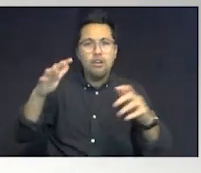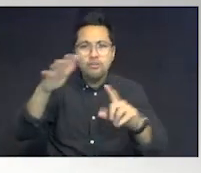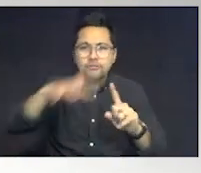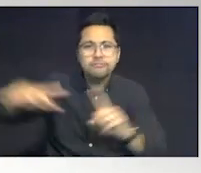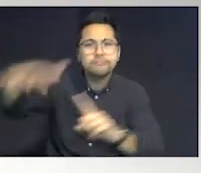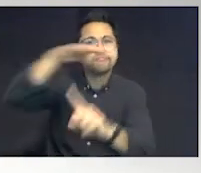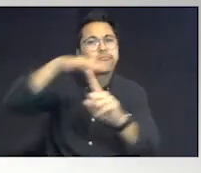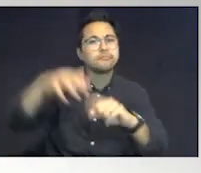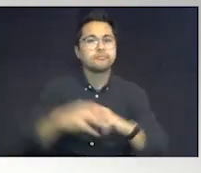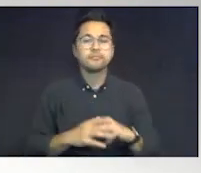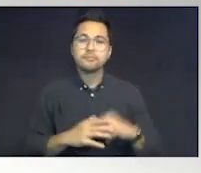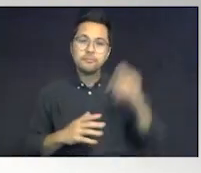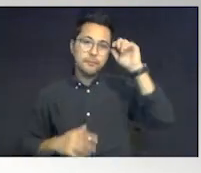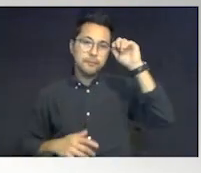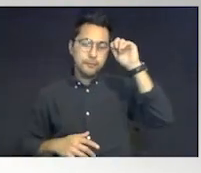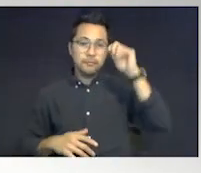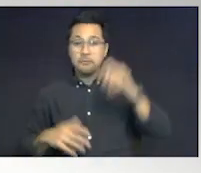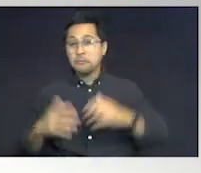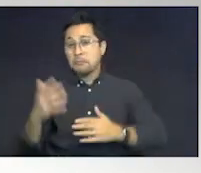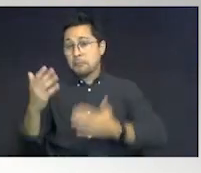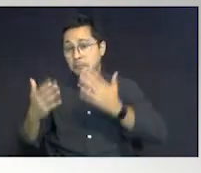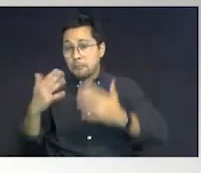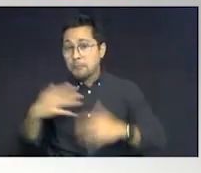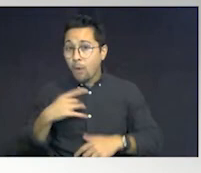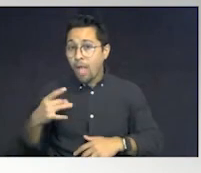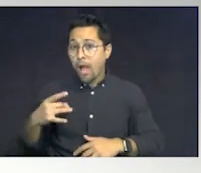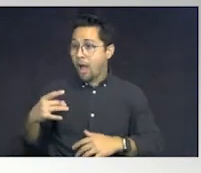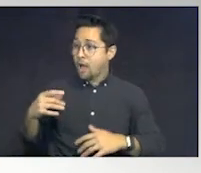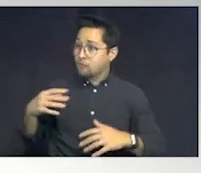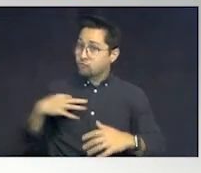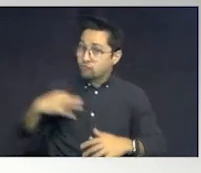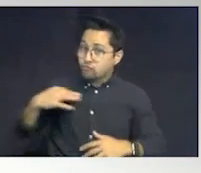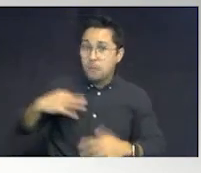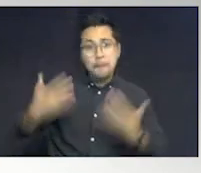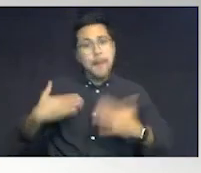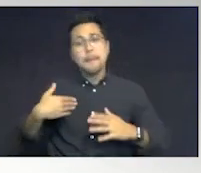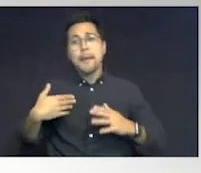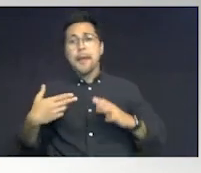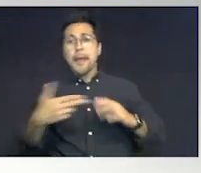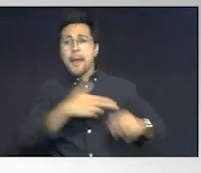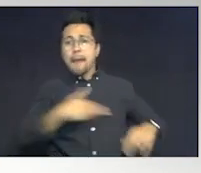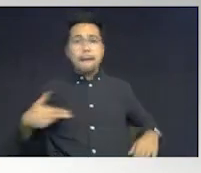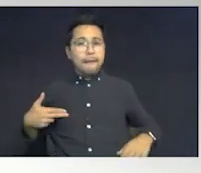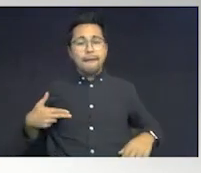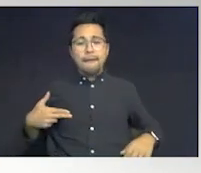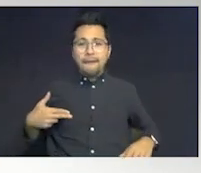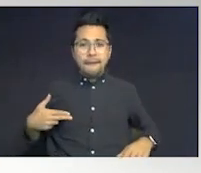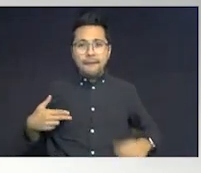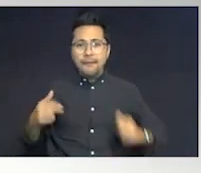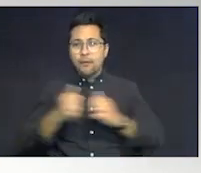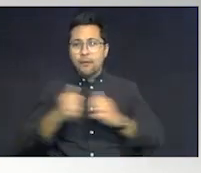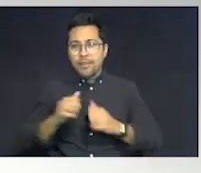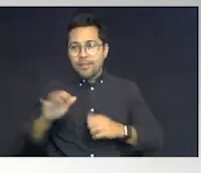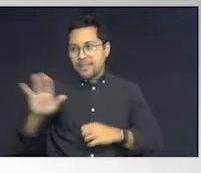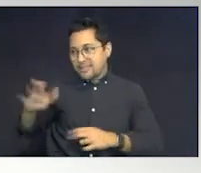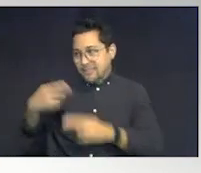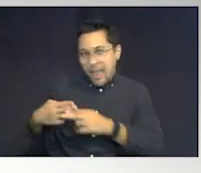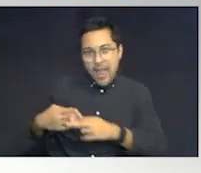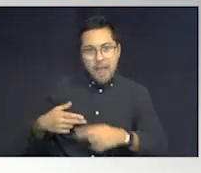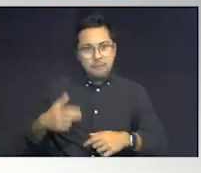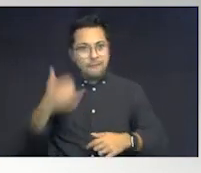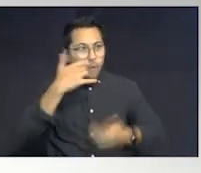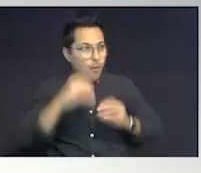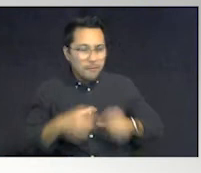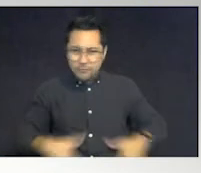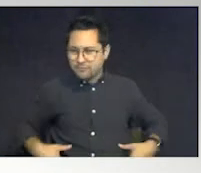so maybe if you're going to go to Elijah with a shirt, maybe create a shirt that has his name and maybe your phone number. No. Why not?